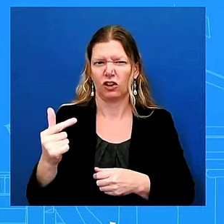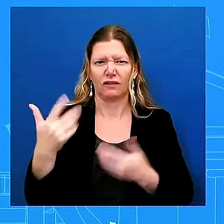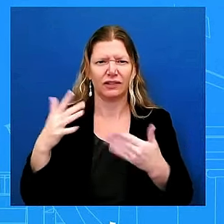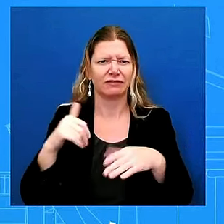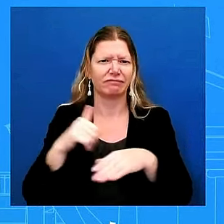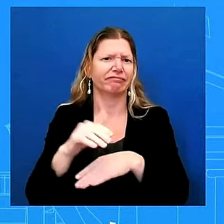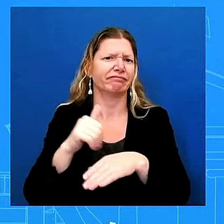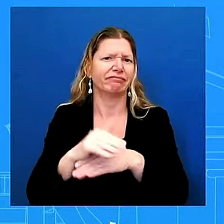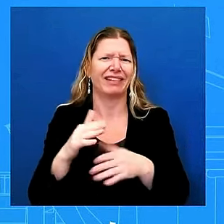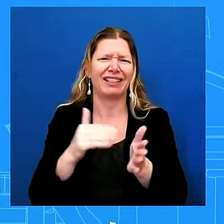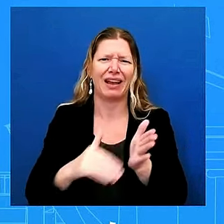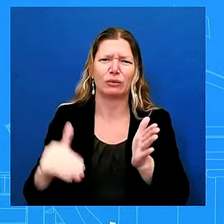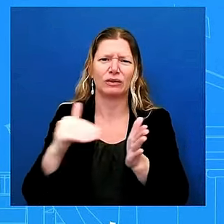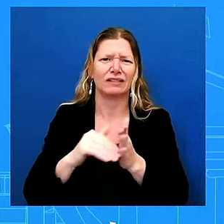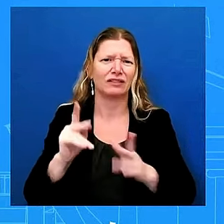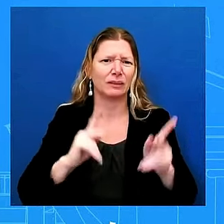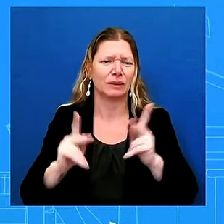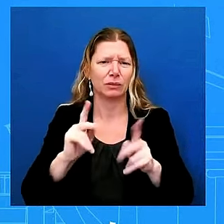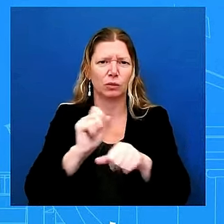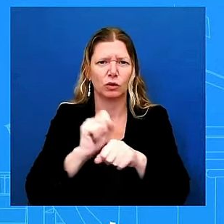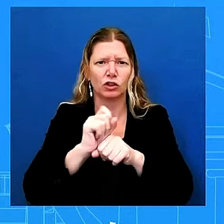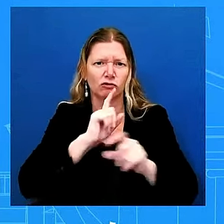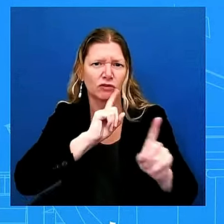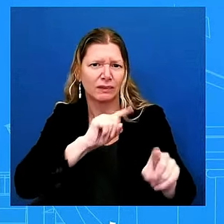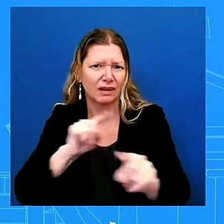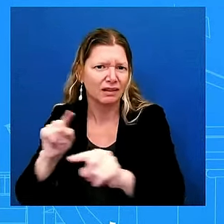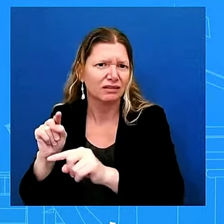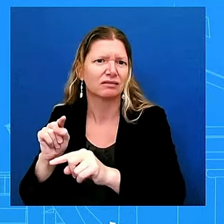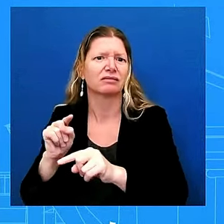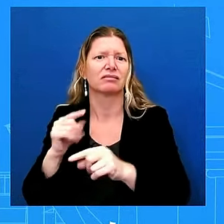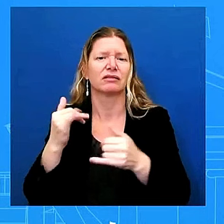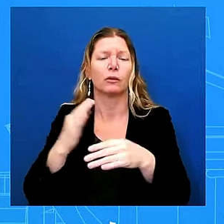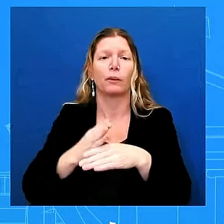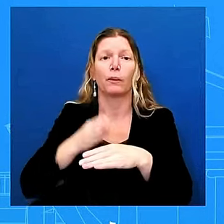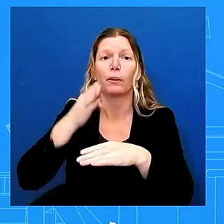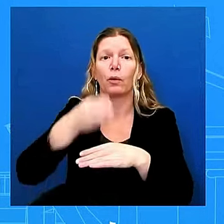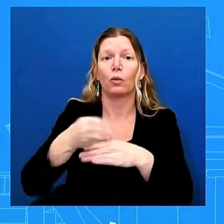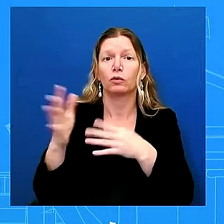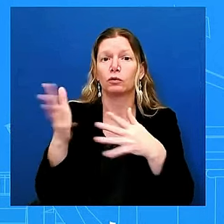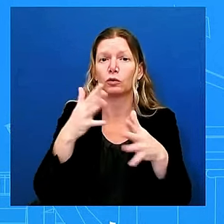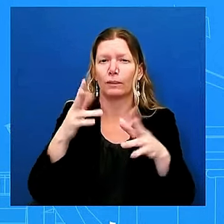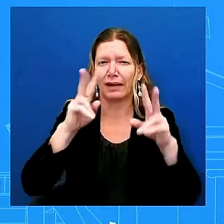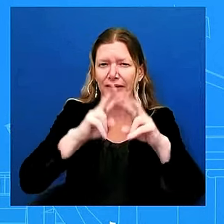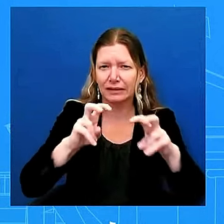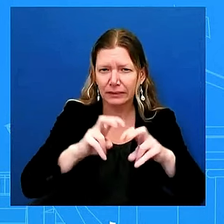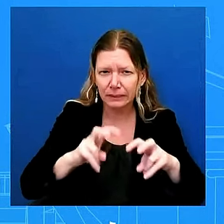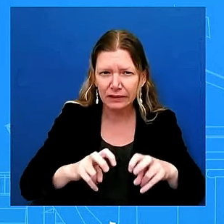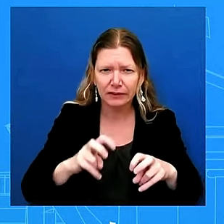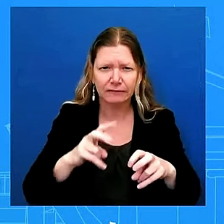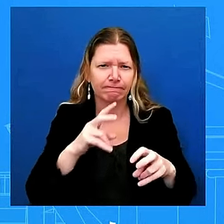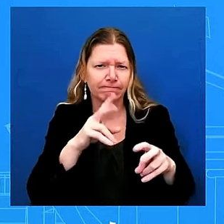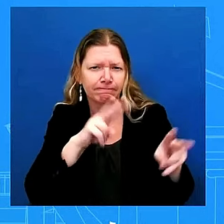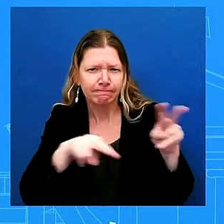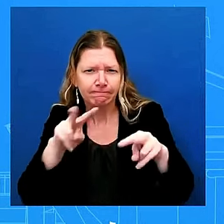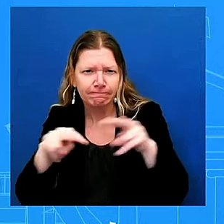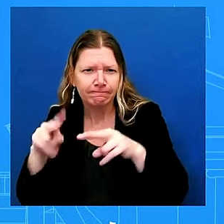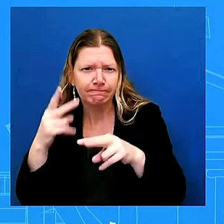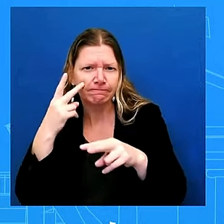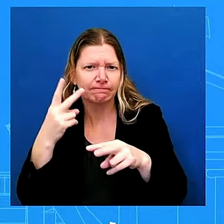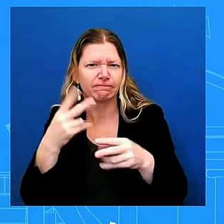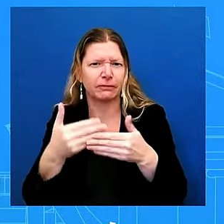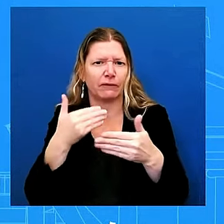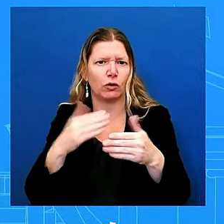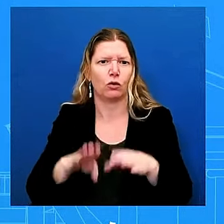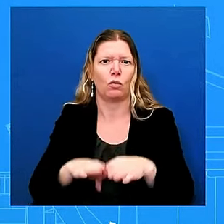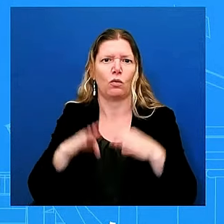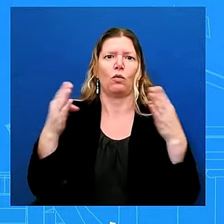the rapid reopening of impacted ports in florida the u.s department of energy has responders deployed across the